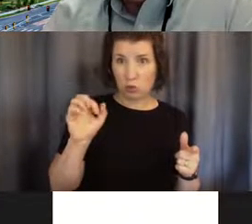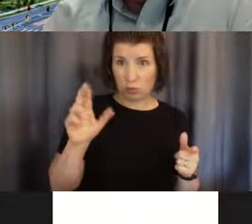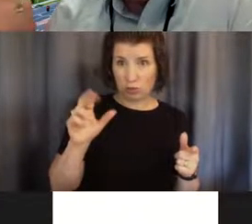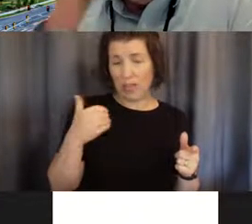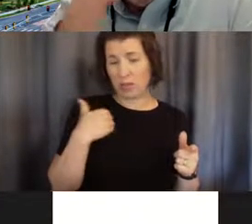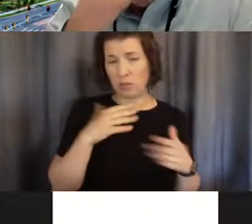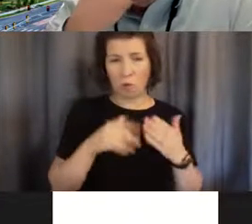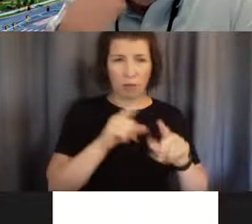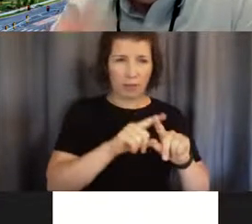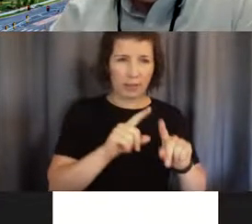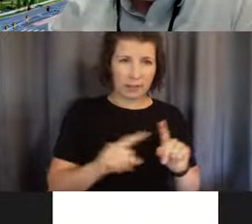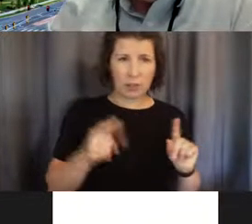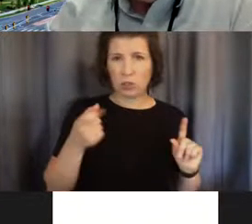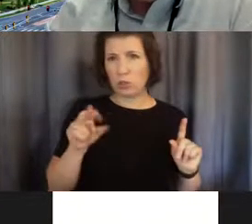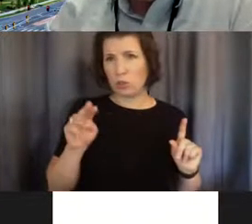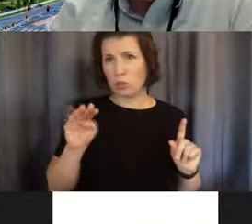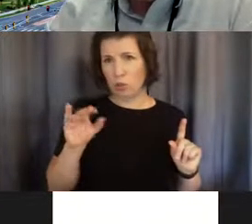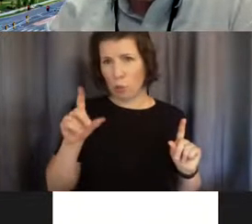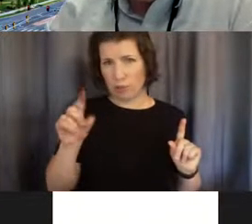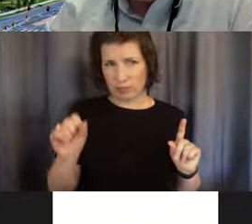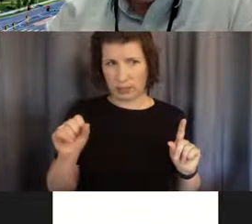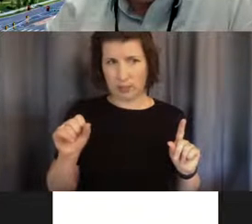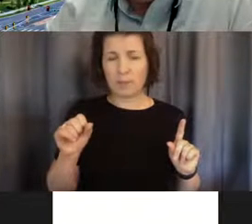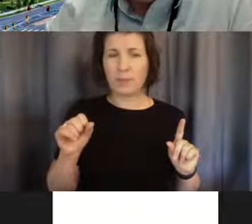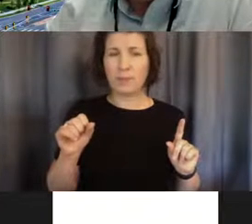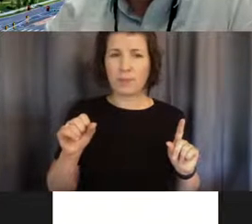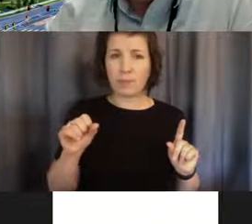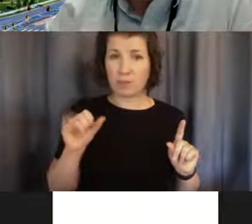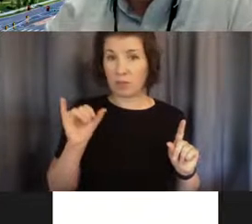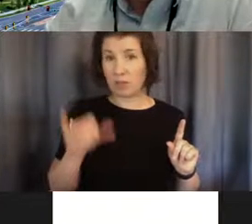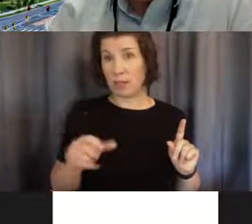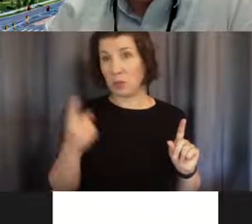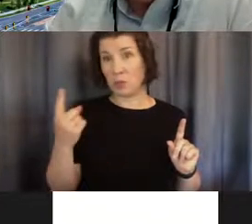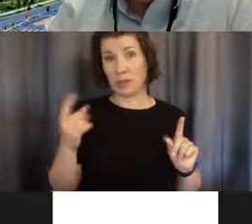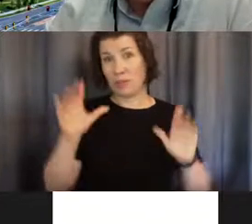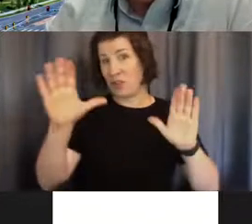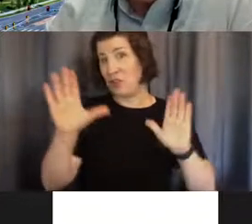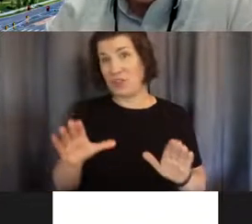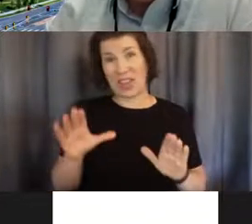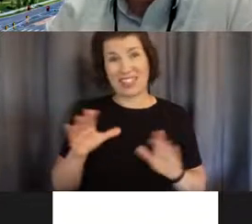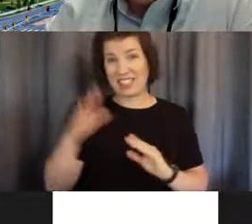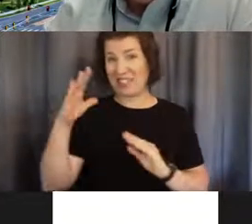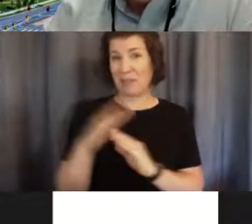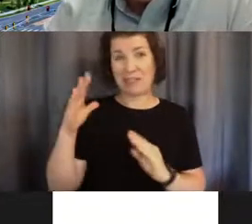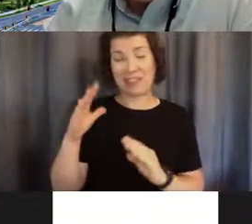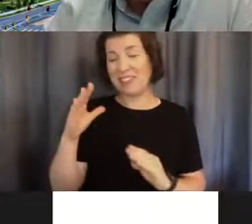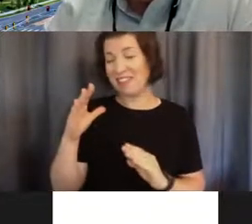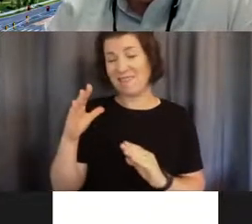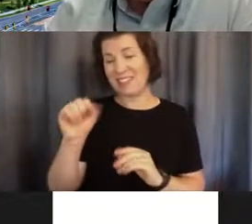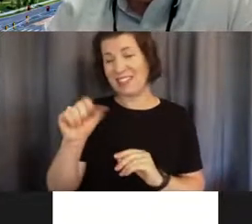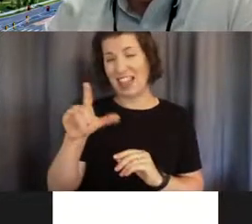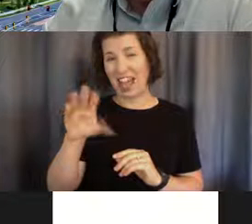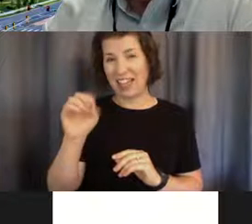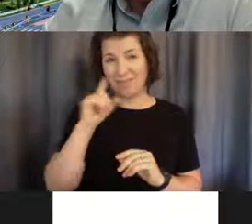So this is, you know, one of the greatest slides ever. It's a tumor in a mouse. But